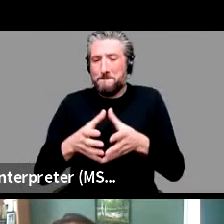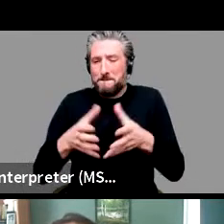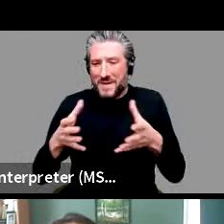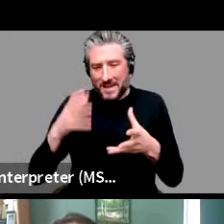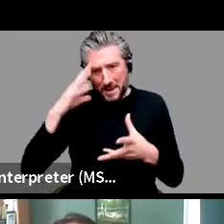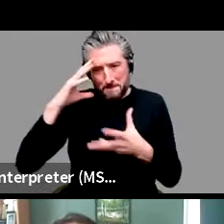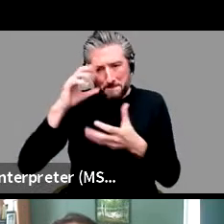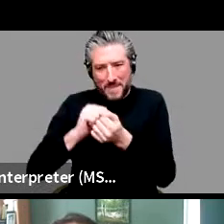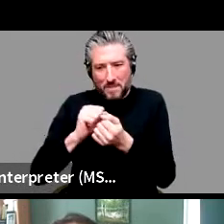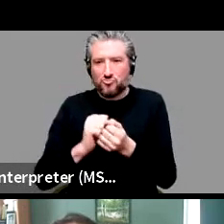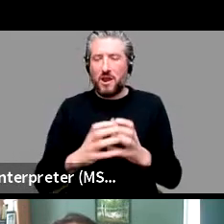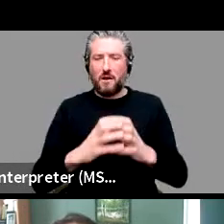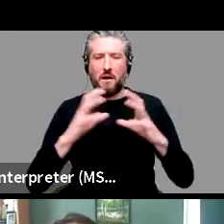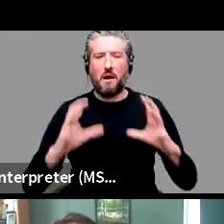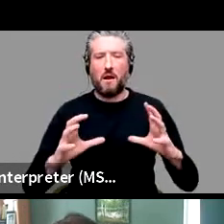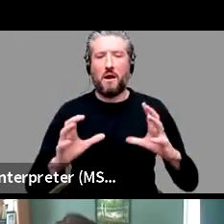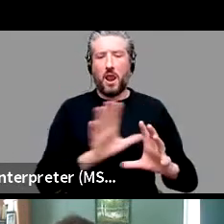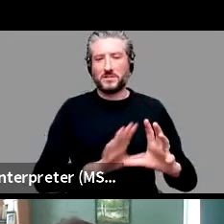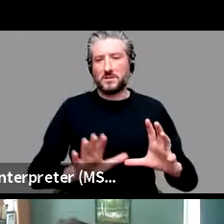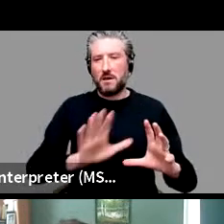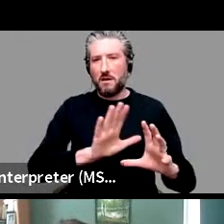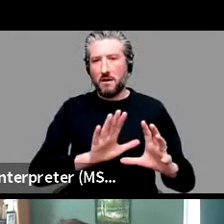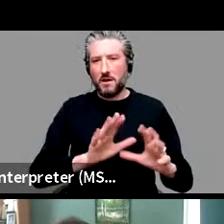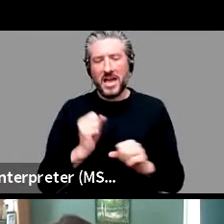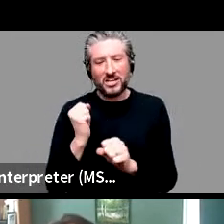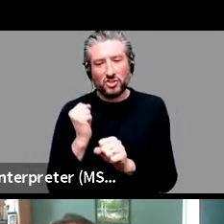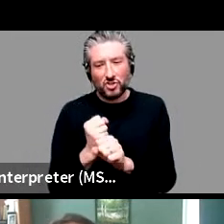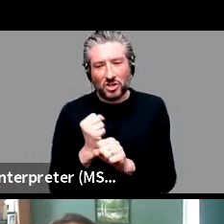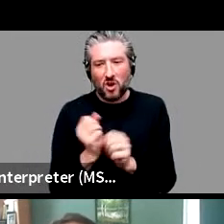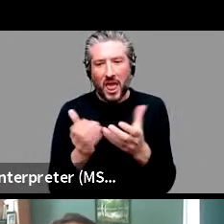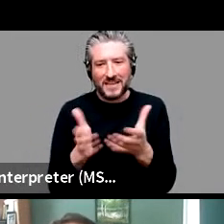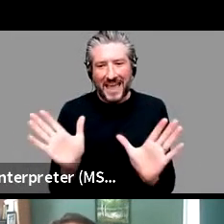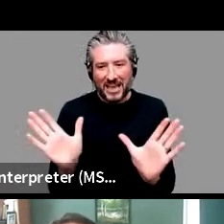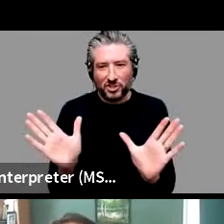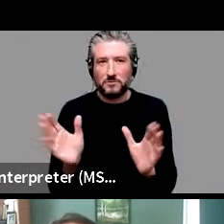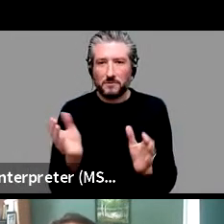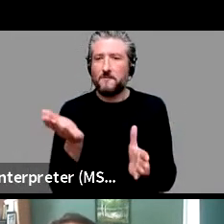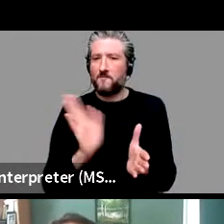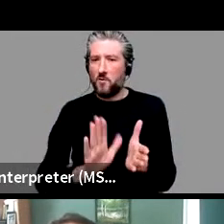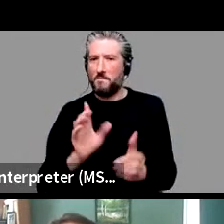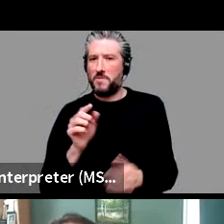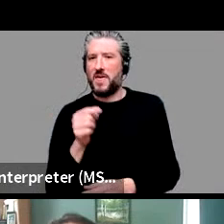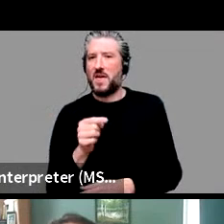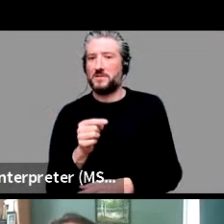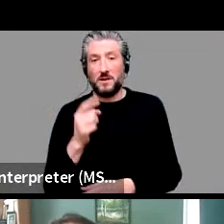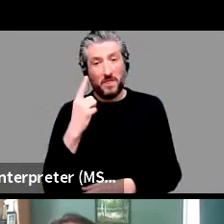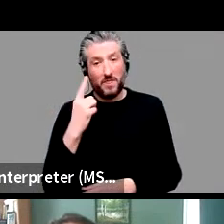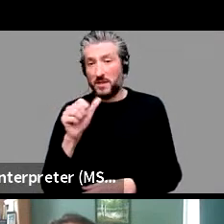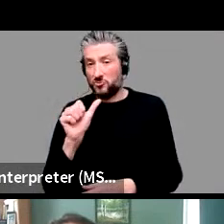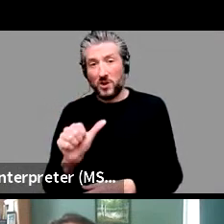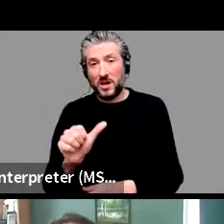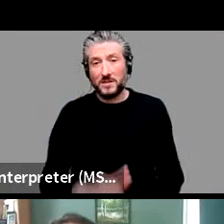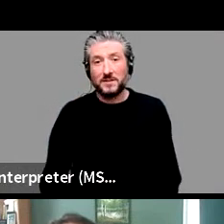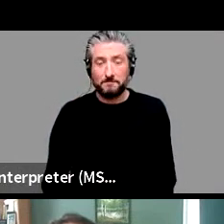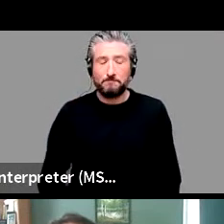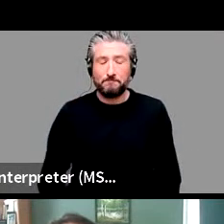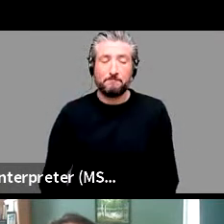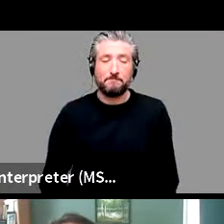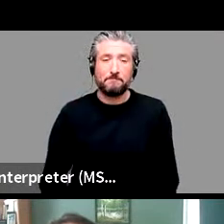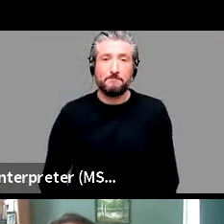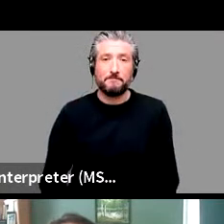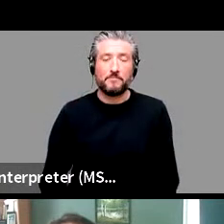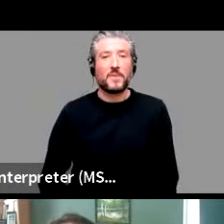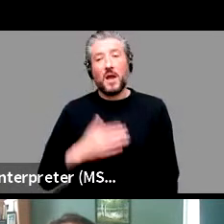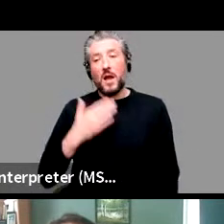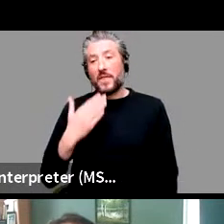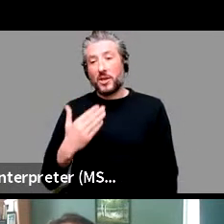and generalizations. Um, yeah. Based on that clustering. I think that is right. Thank you. Um, and then I have